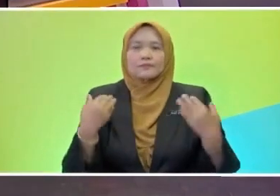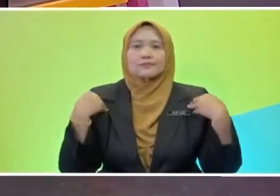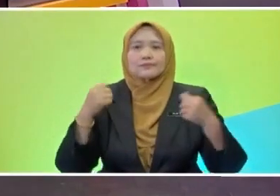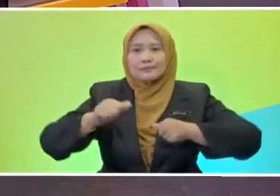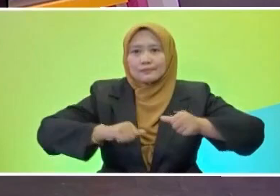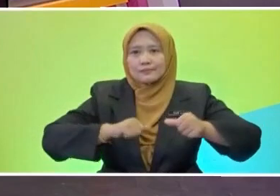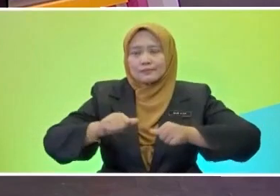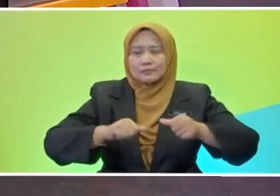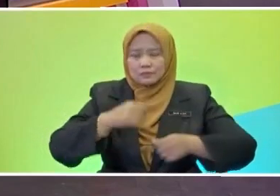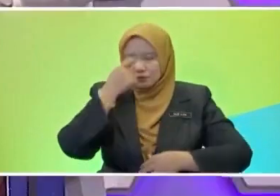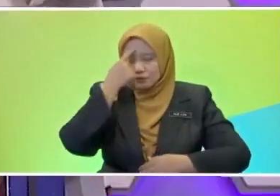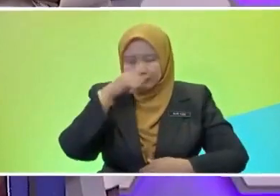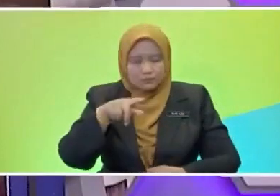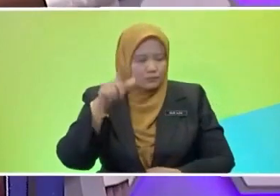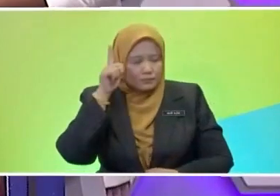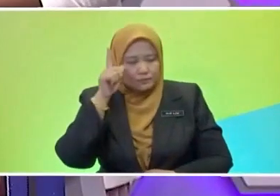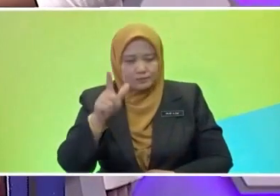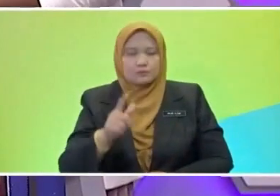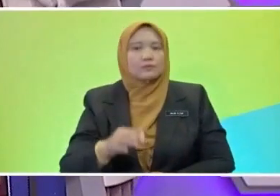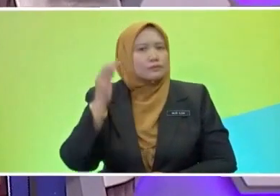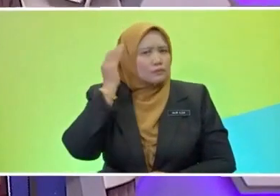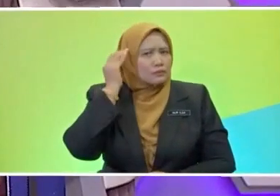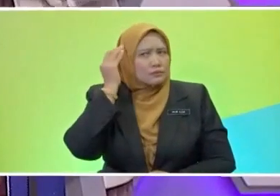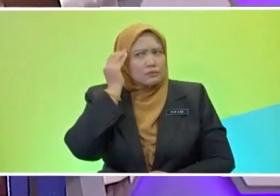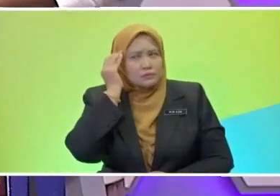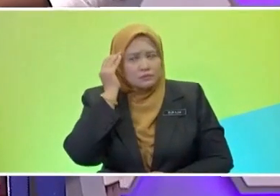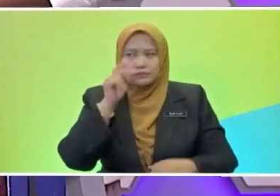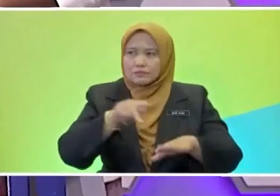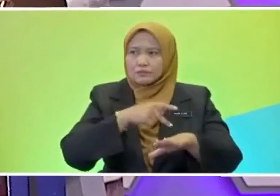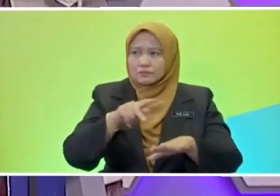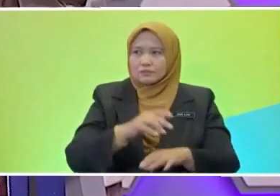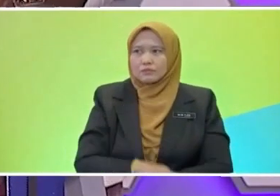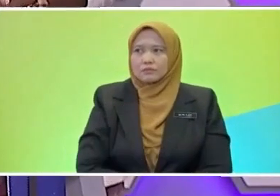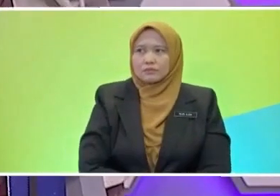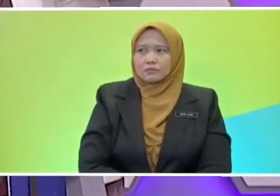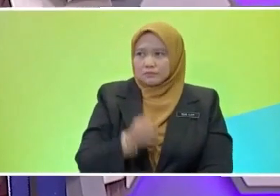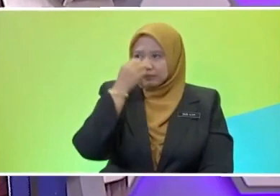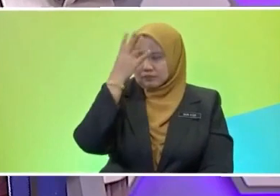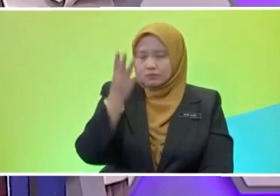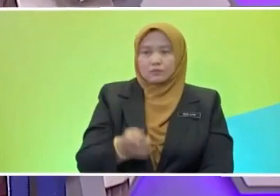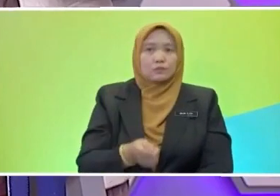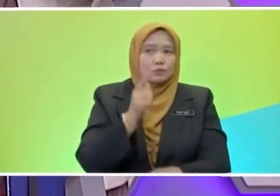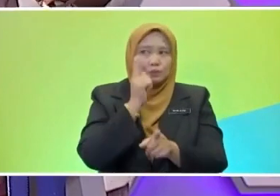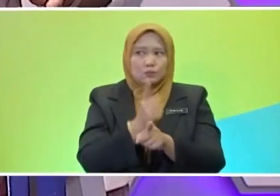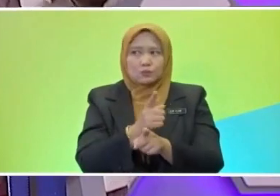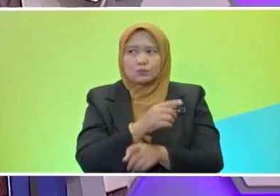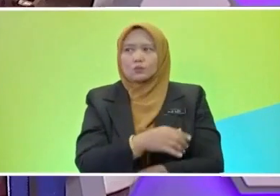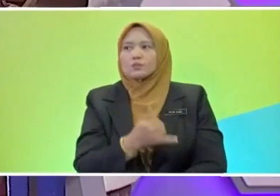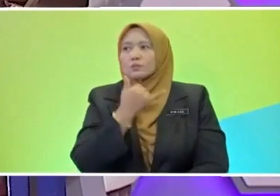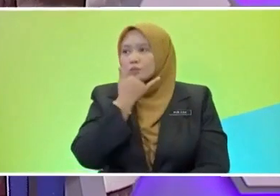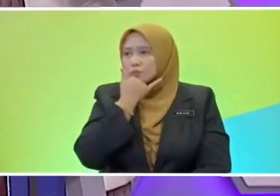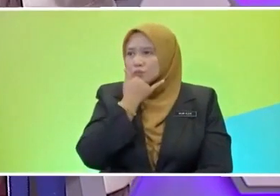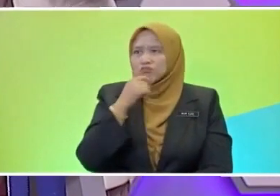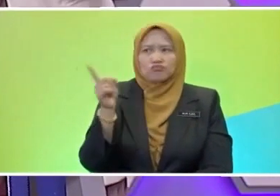to check your understanding of the poem. State true or false for the statements shown based on the poem